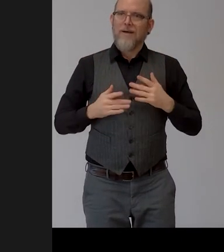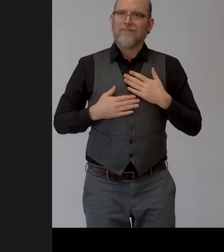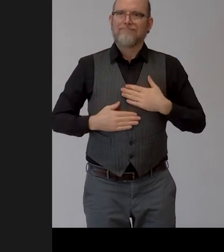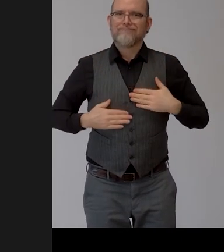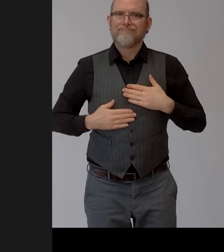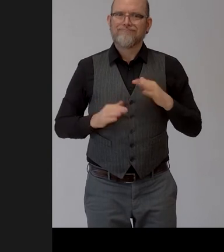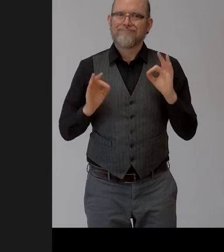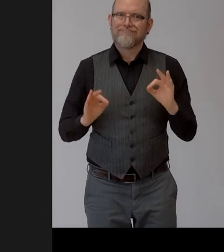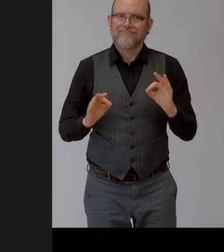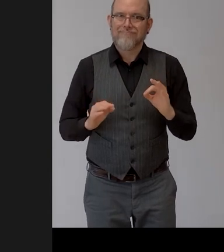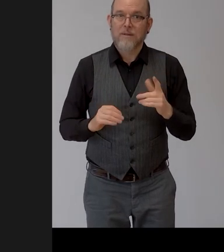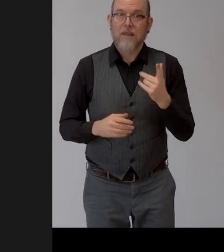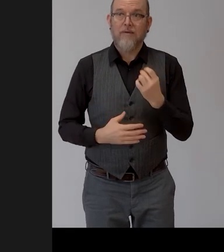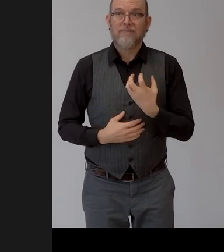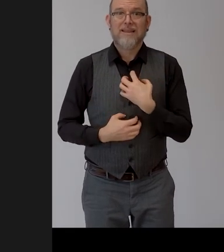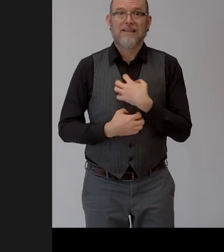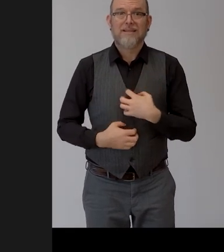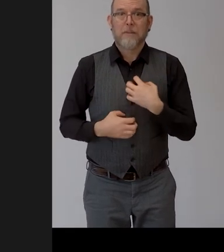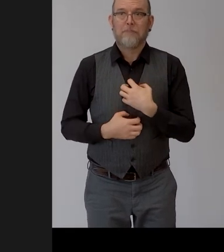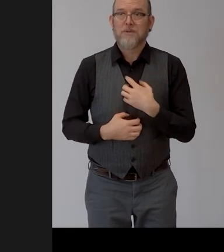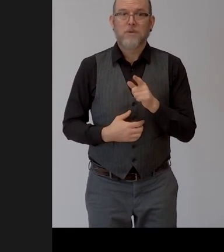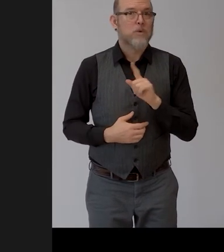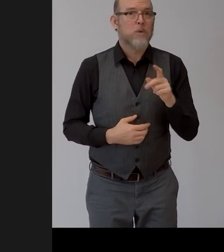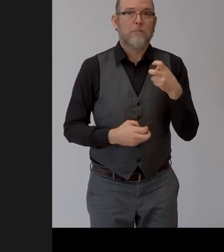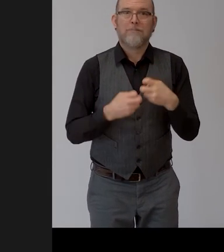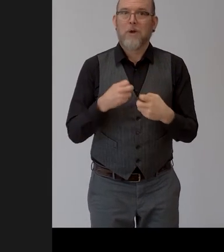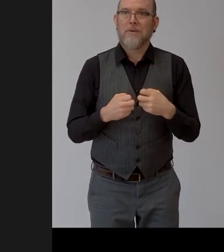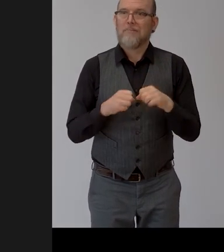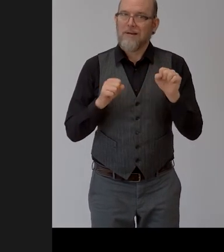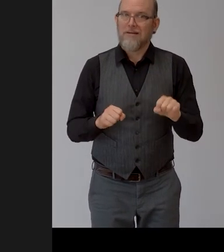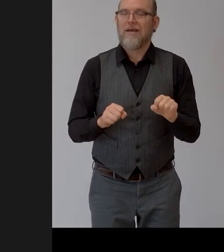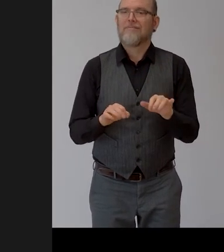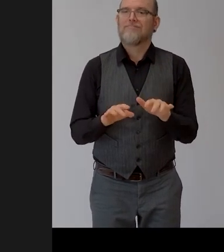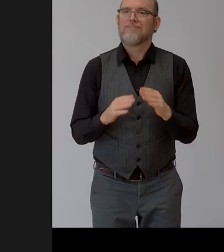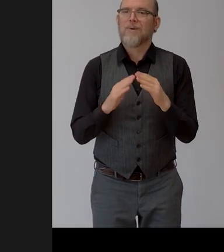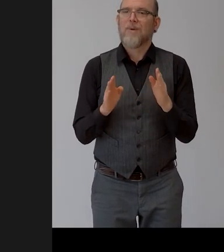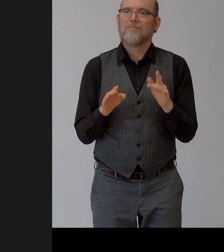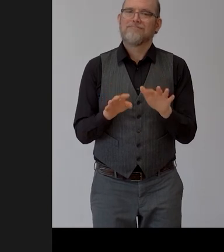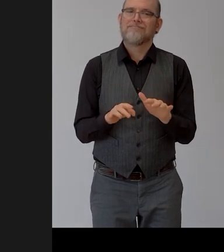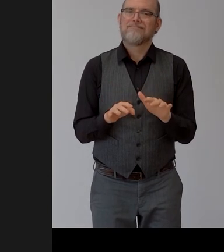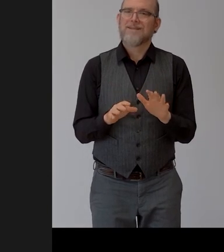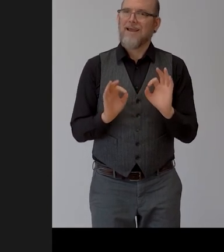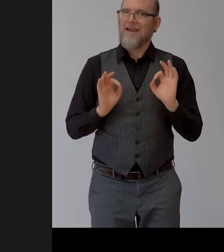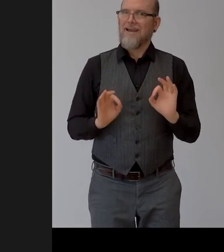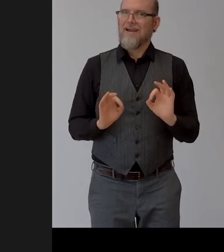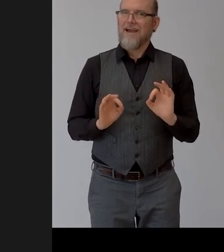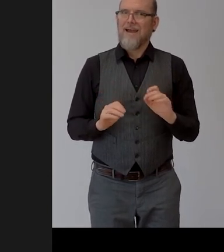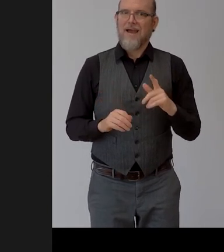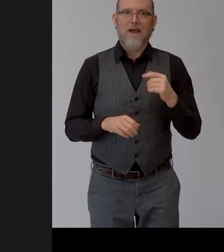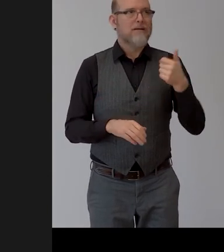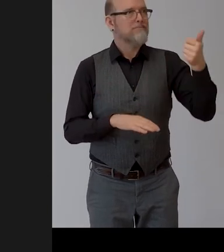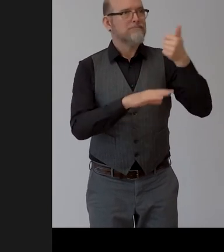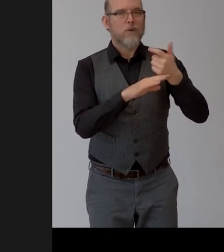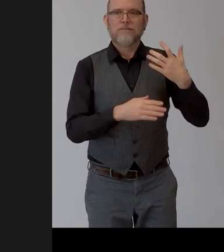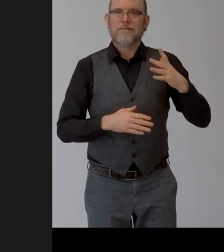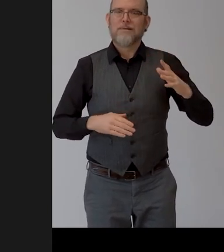depression they they can still work and be a good employee for example but for for me i don't